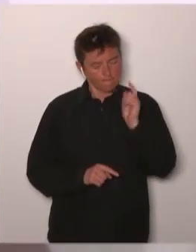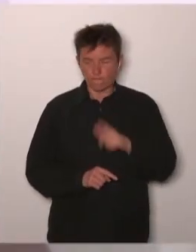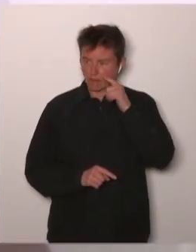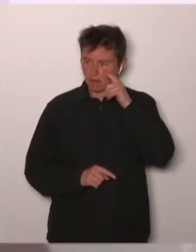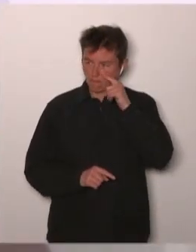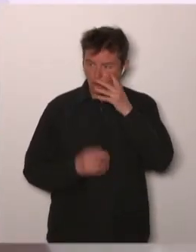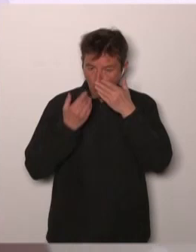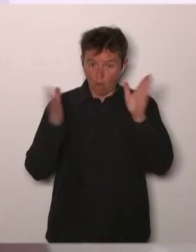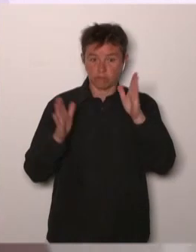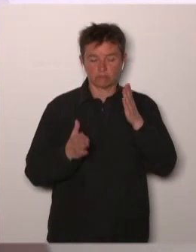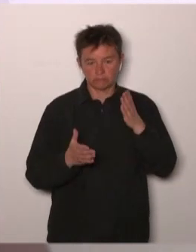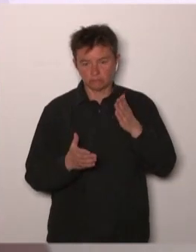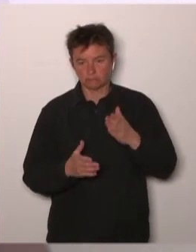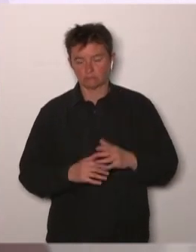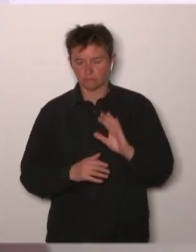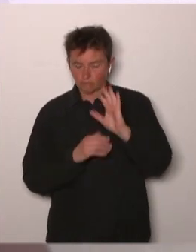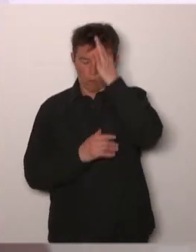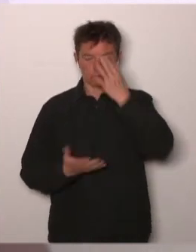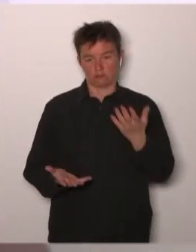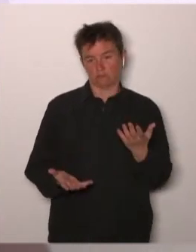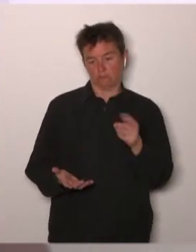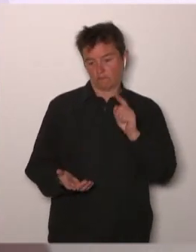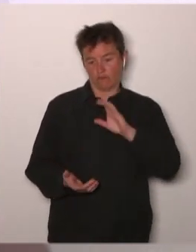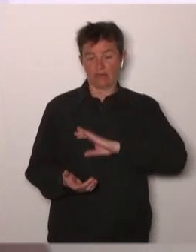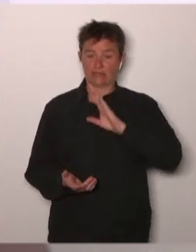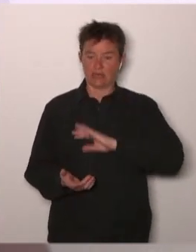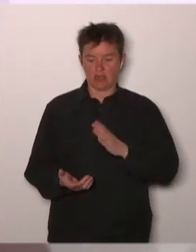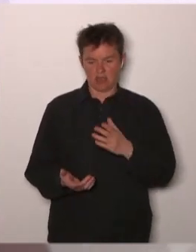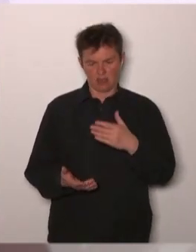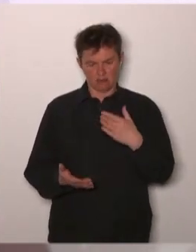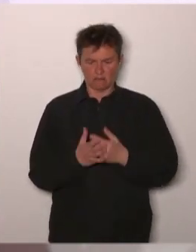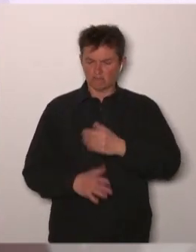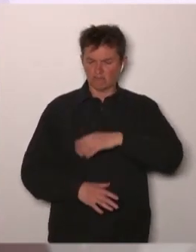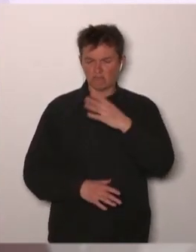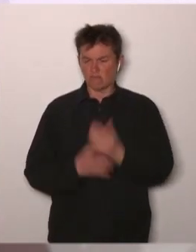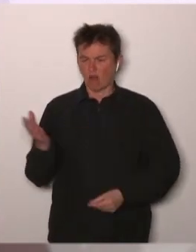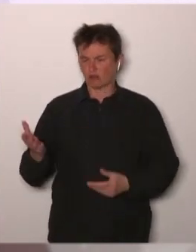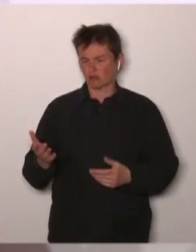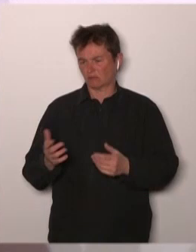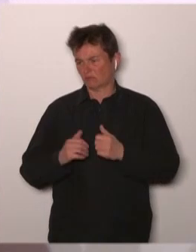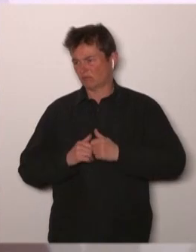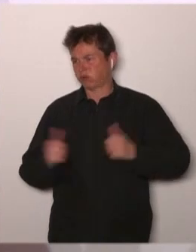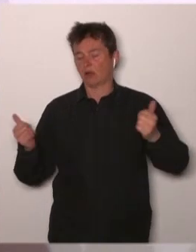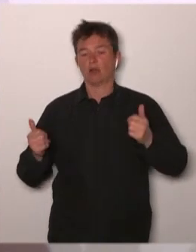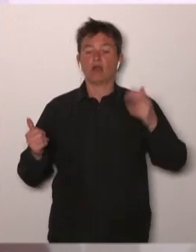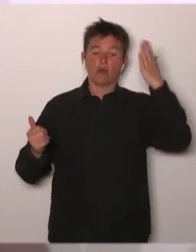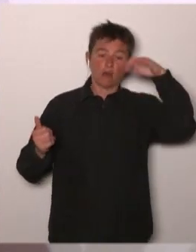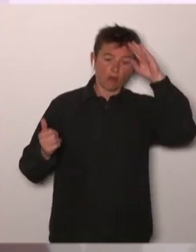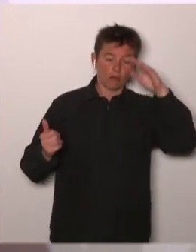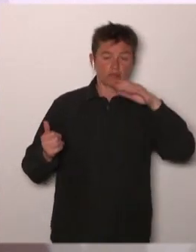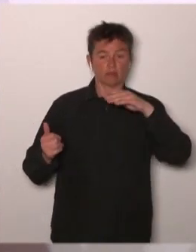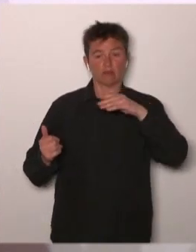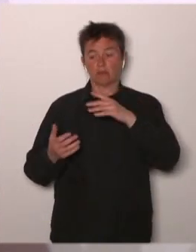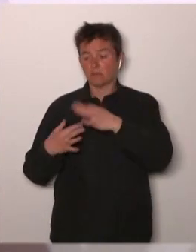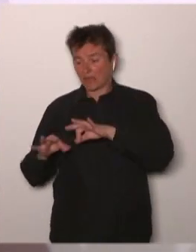back a little bit to this gap between Europe and the countries something that could be extremely important could be how do we